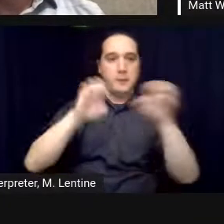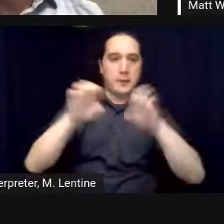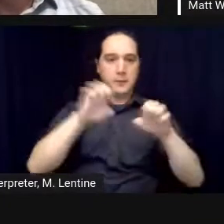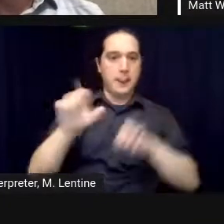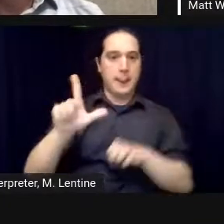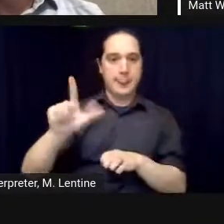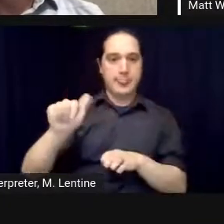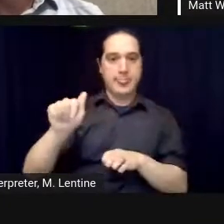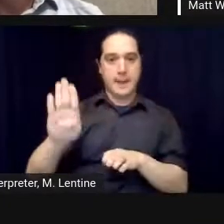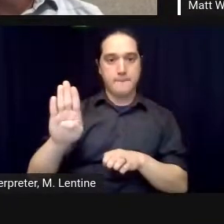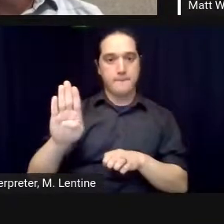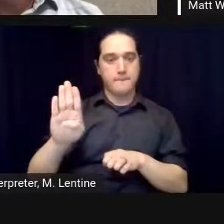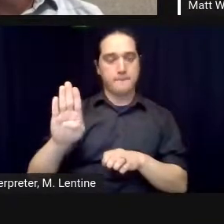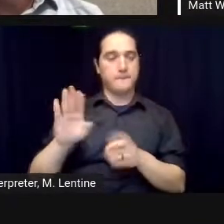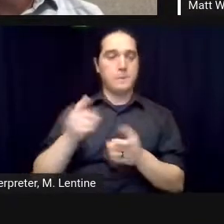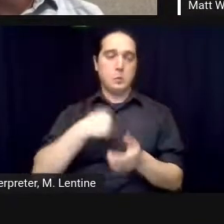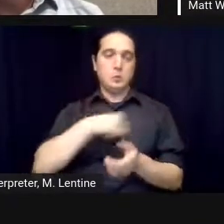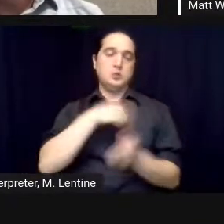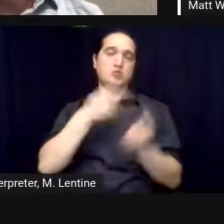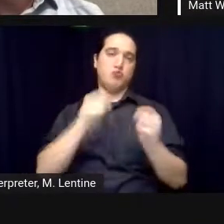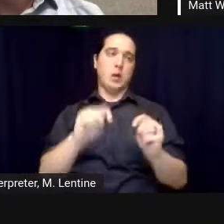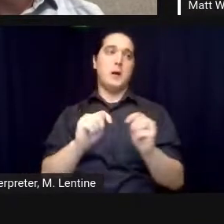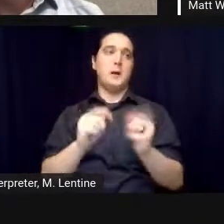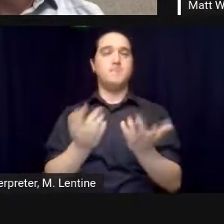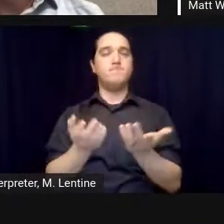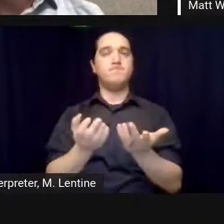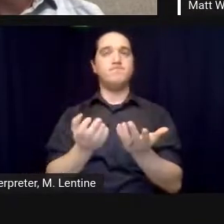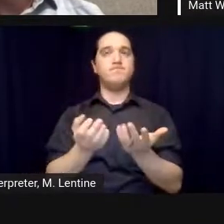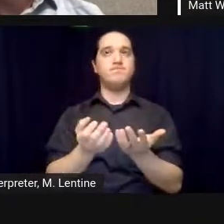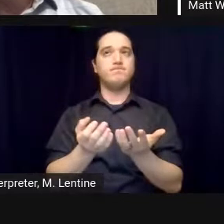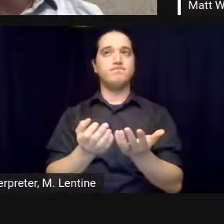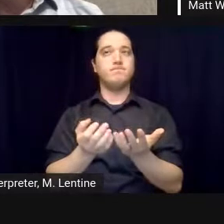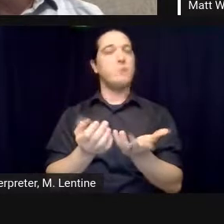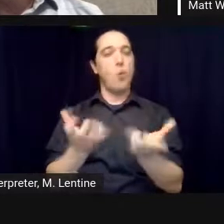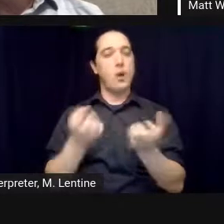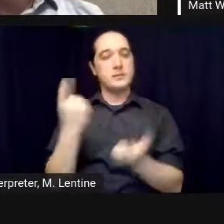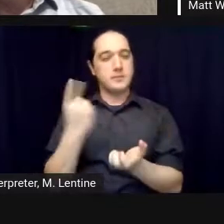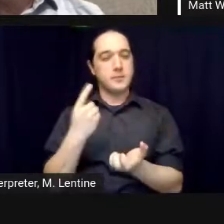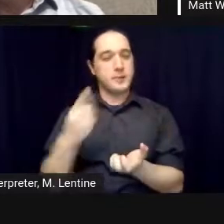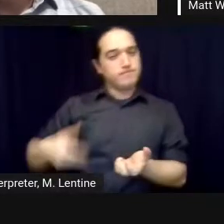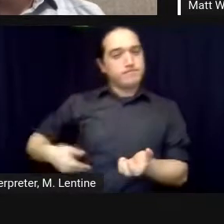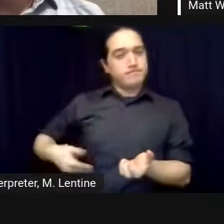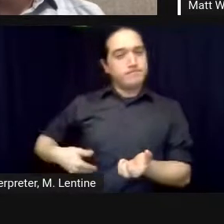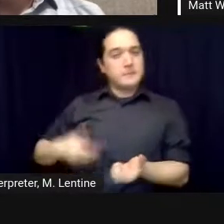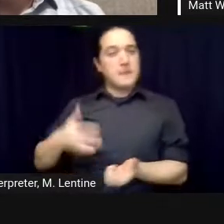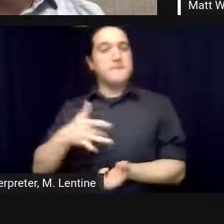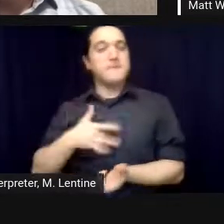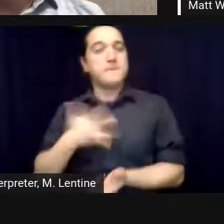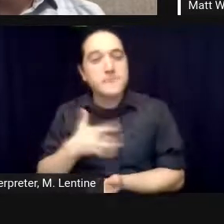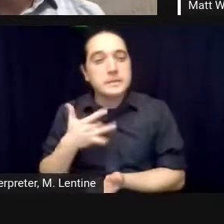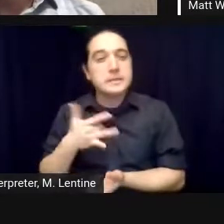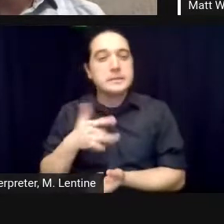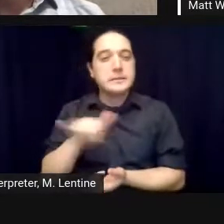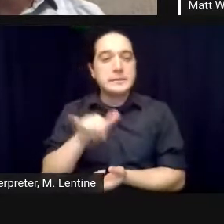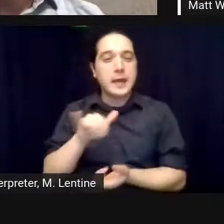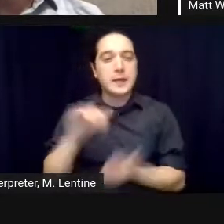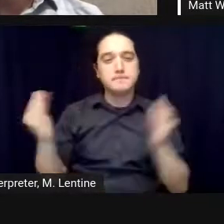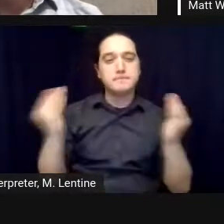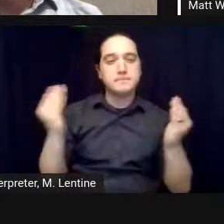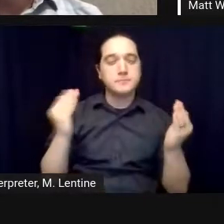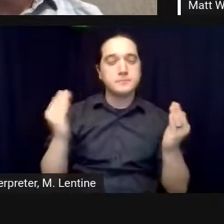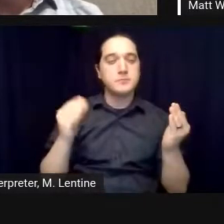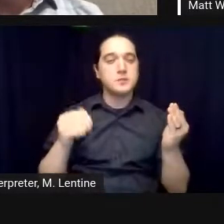were to make something that would have the feel and function of a rainforest on half an acre